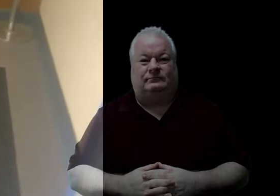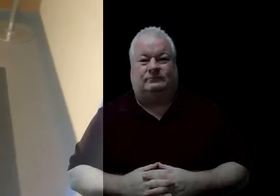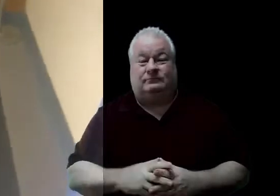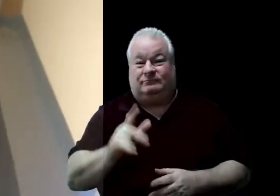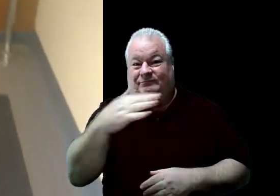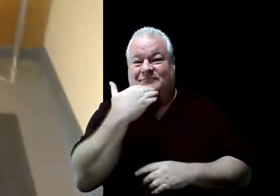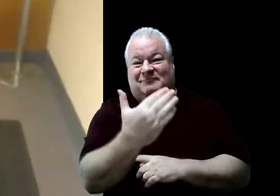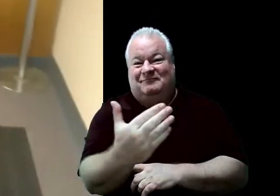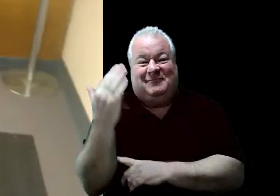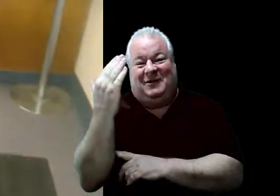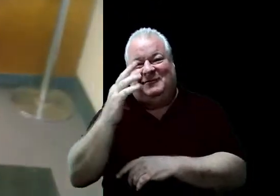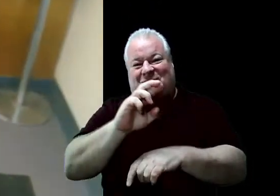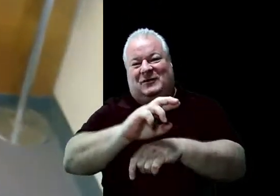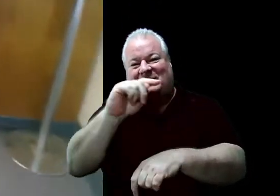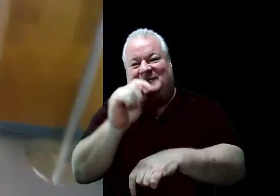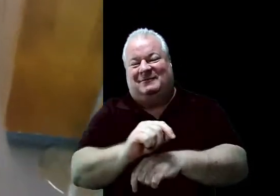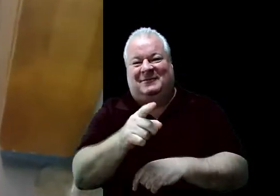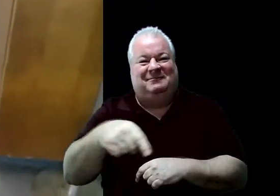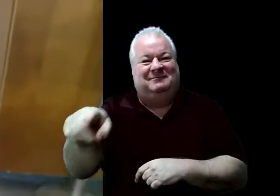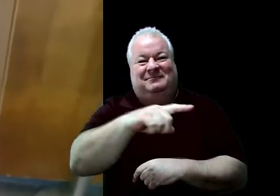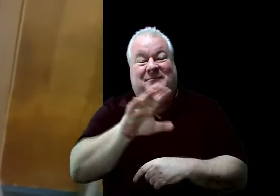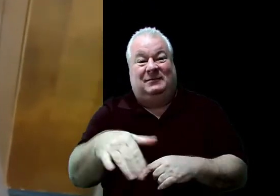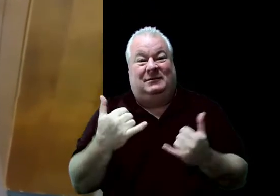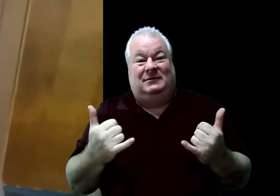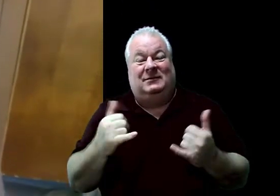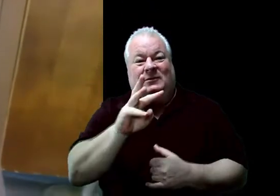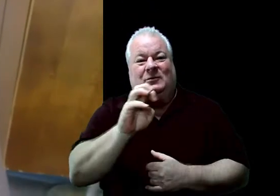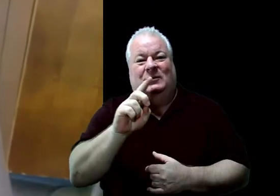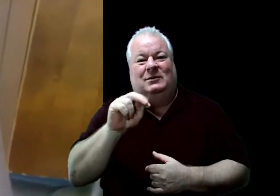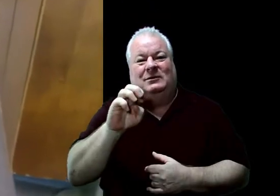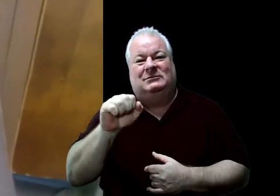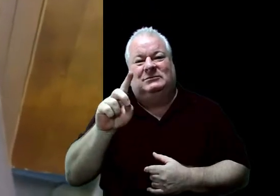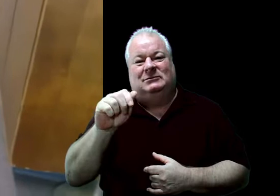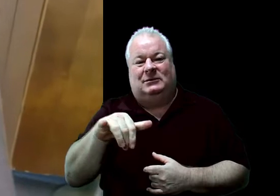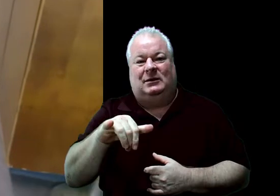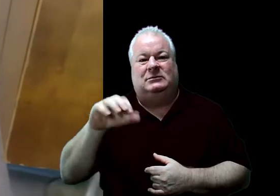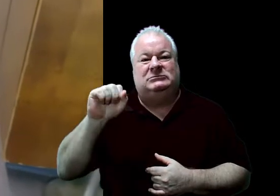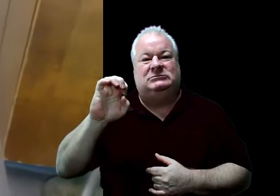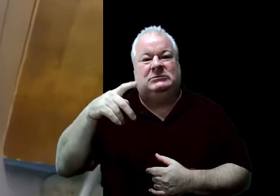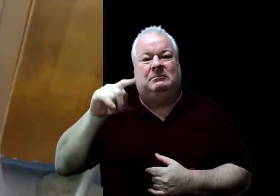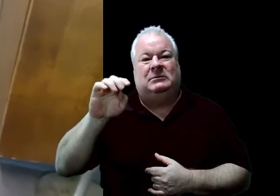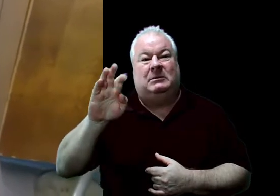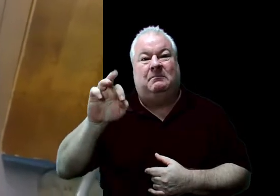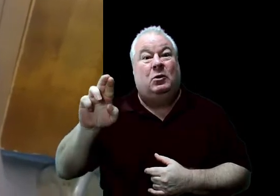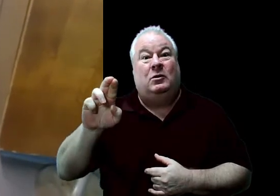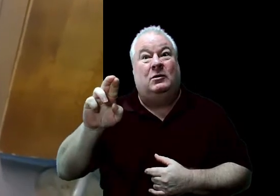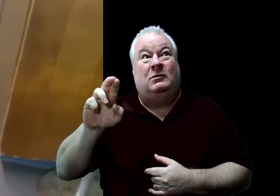Good morning, Raymond Temple. Today is Wednesday, September